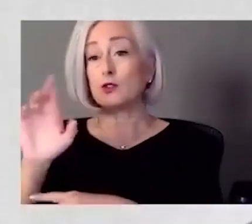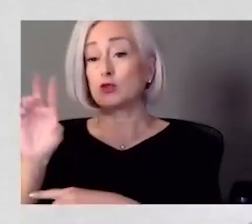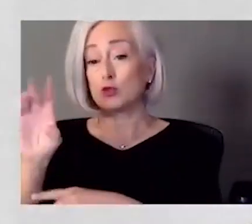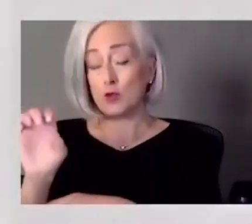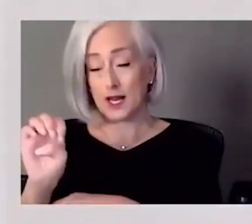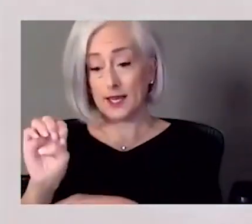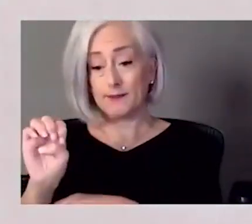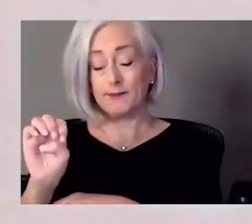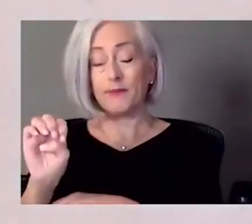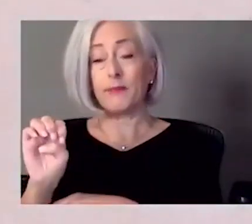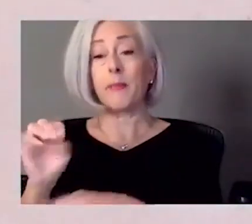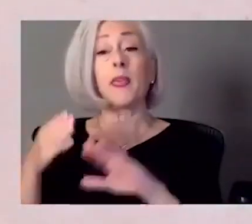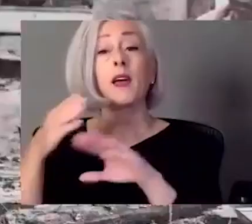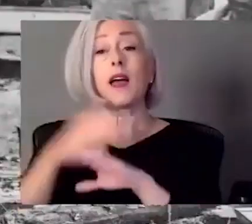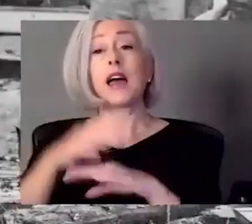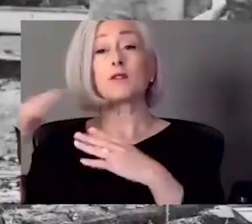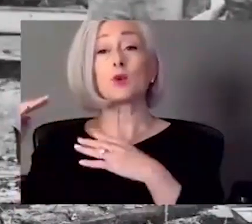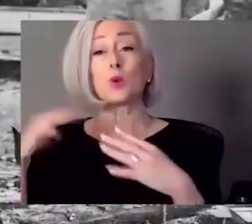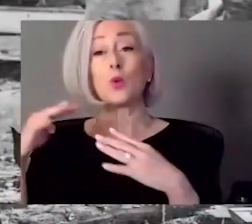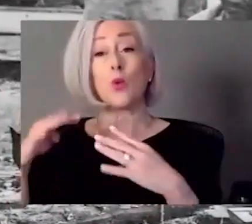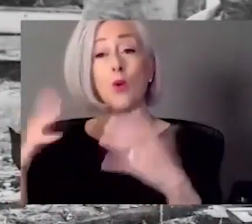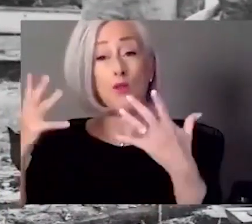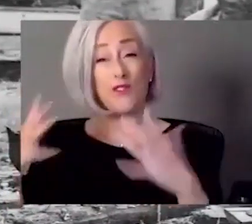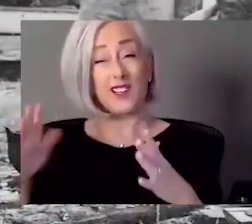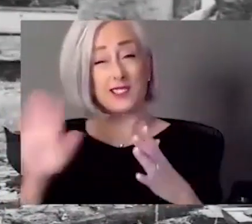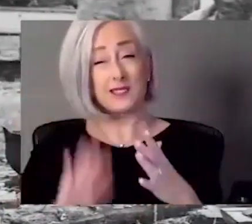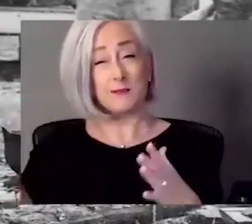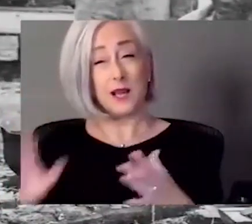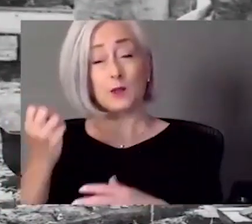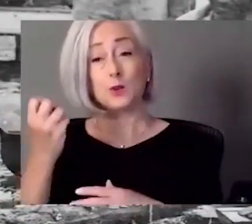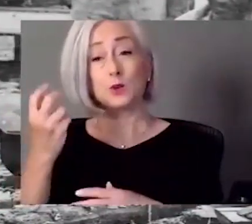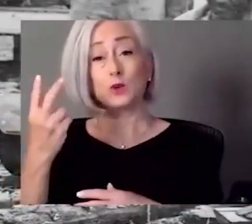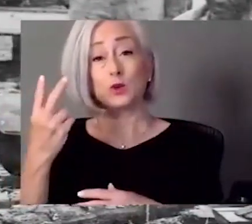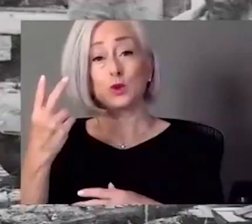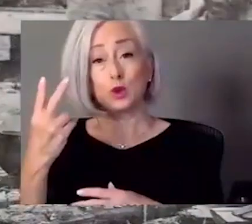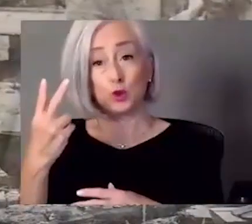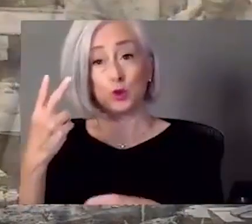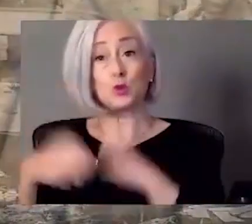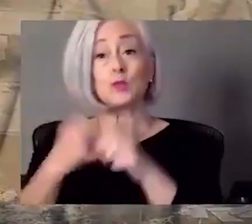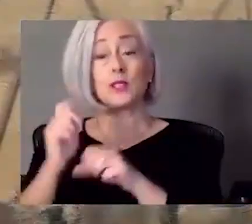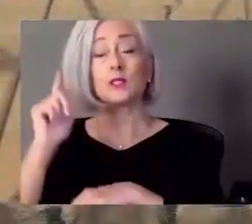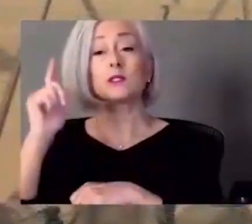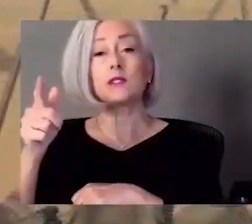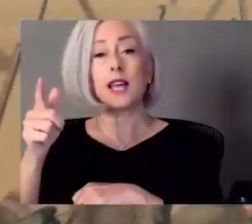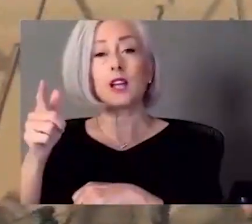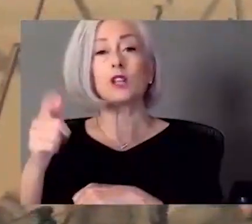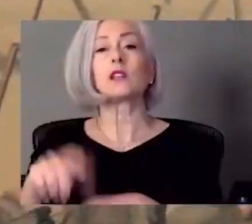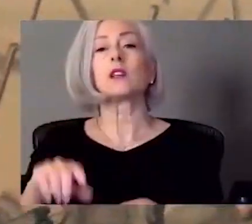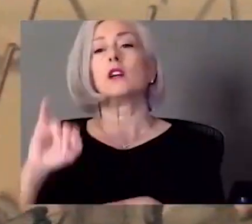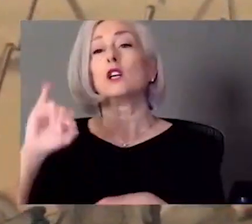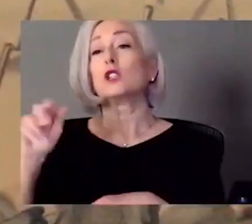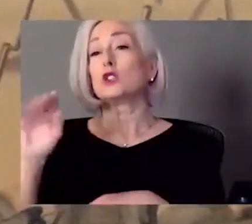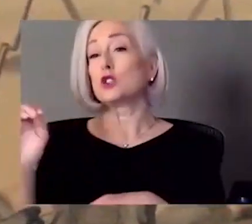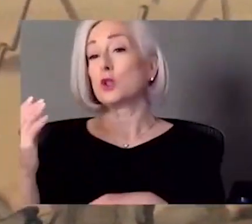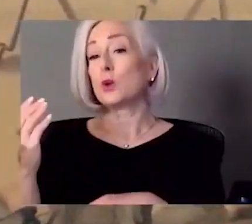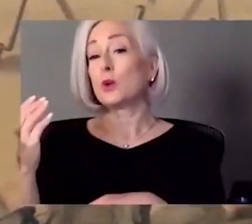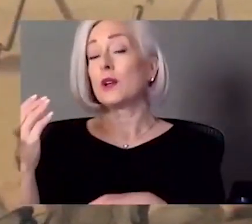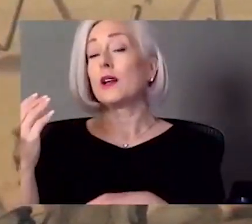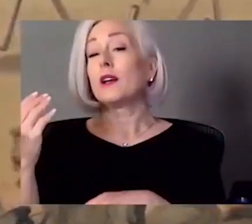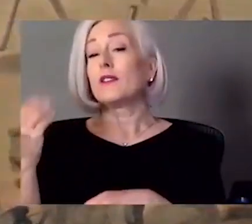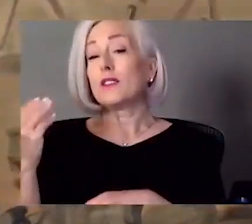approximately about two years later, June 15th, over 10,000 black soldiers migrated to Texas